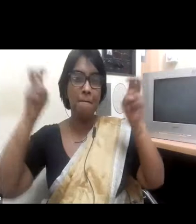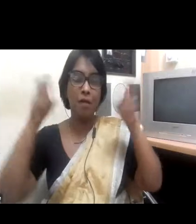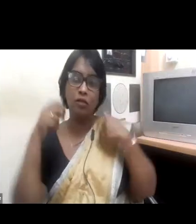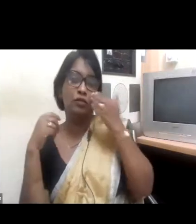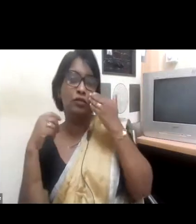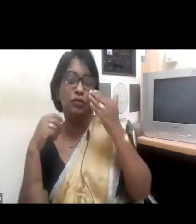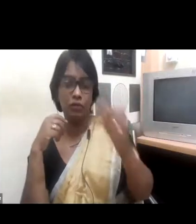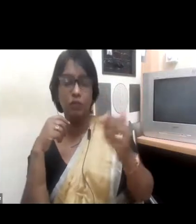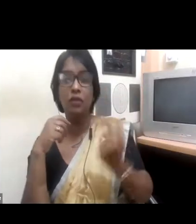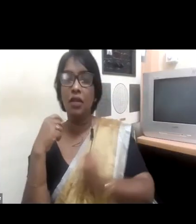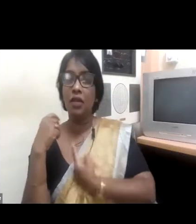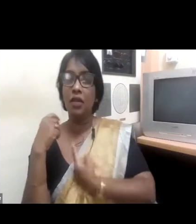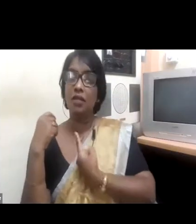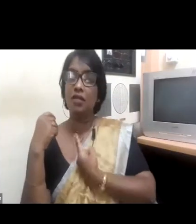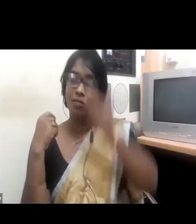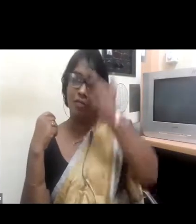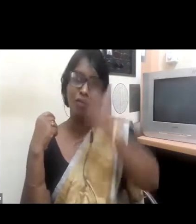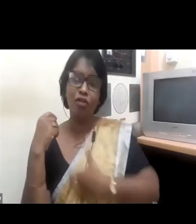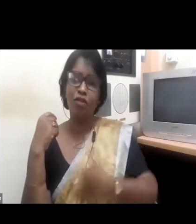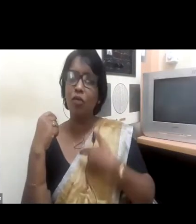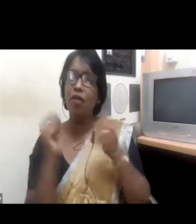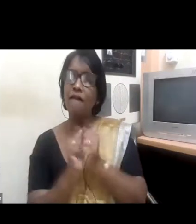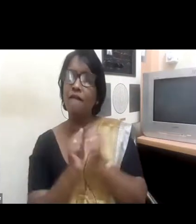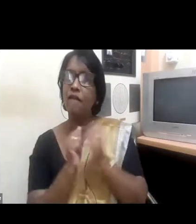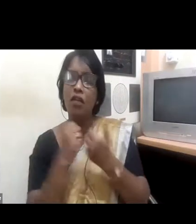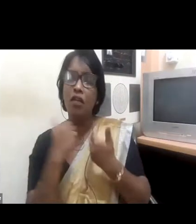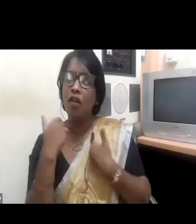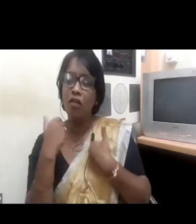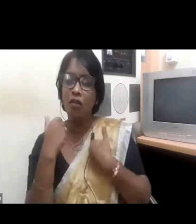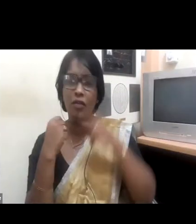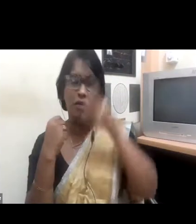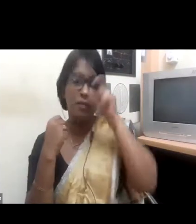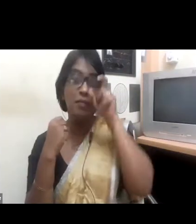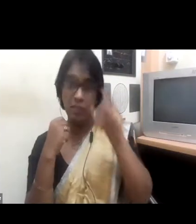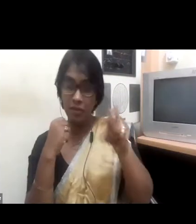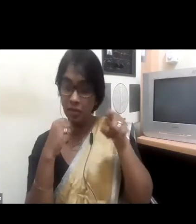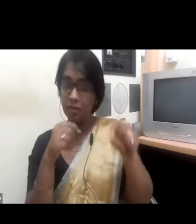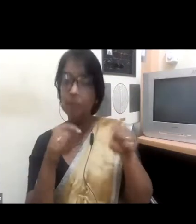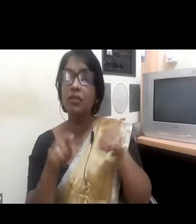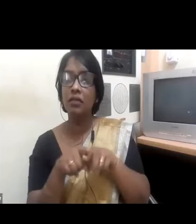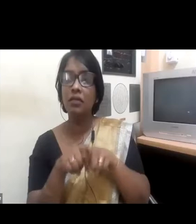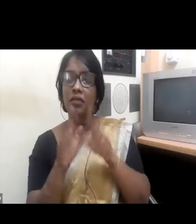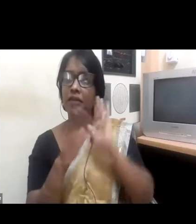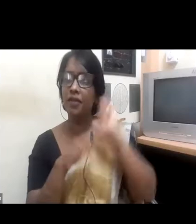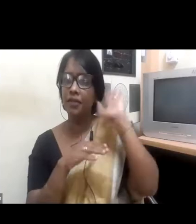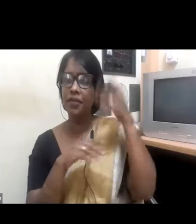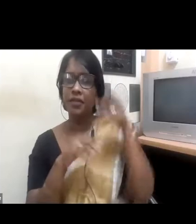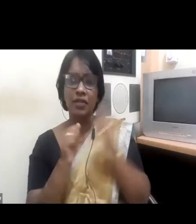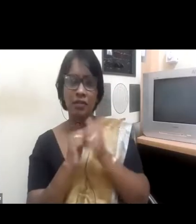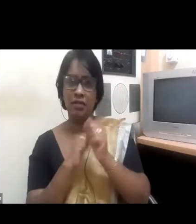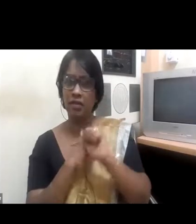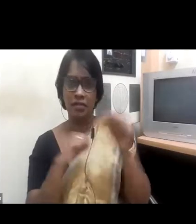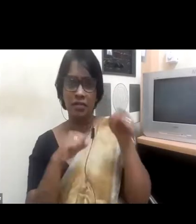need to do? I think there is nothing special that we need to do.